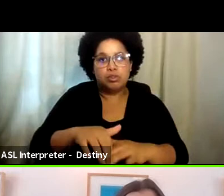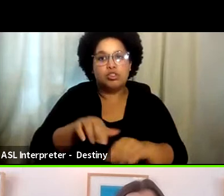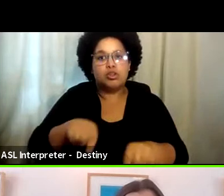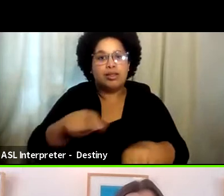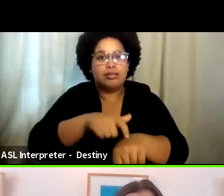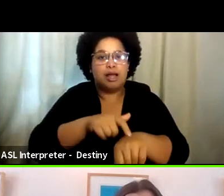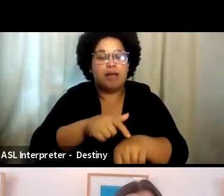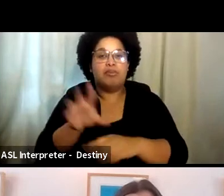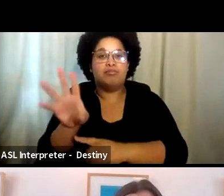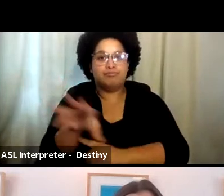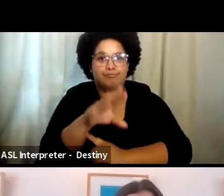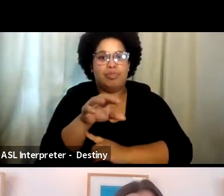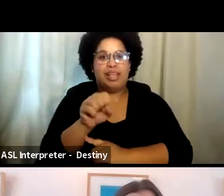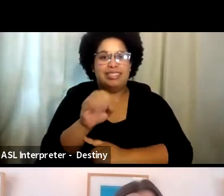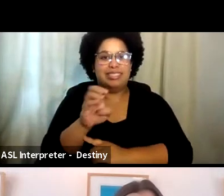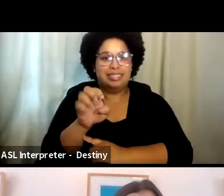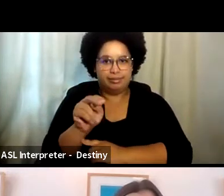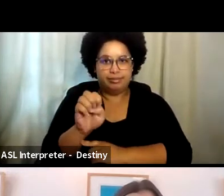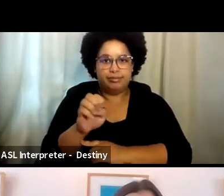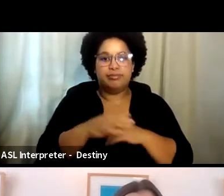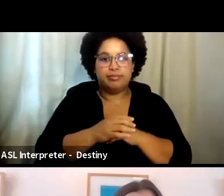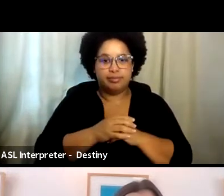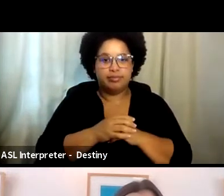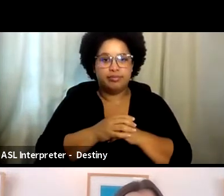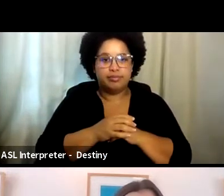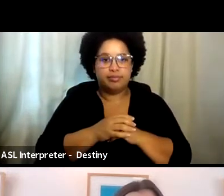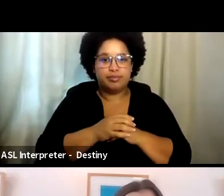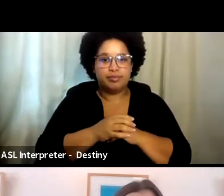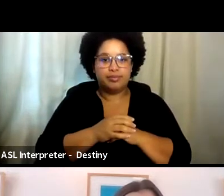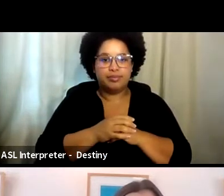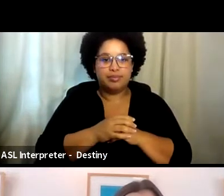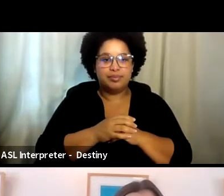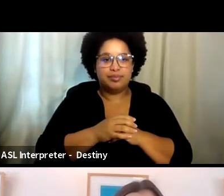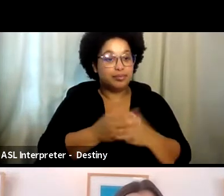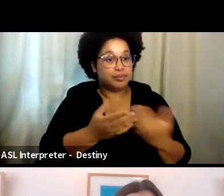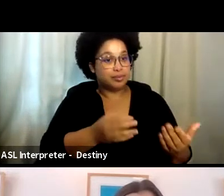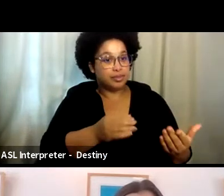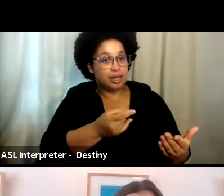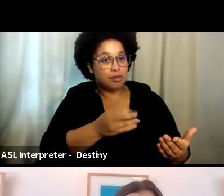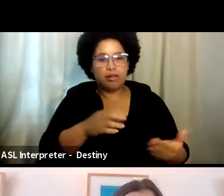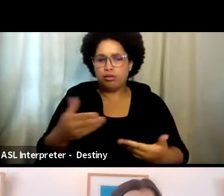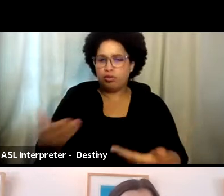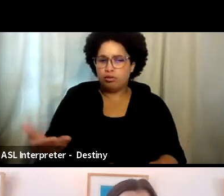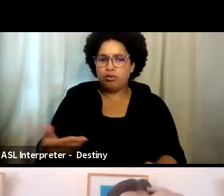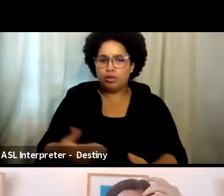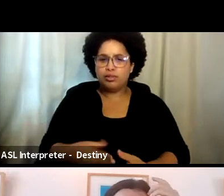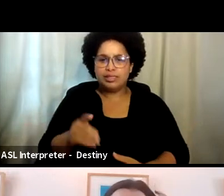That's great. Amanda. I'm sorry. Go on, David.